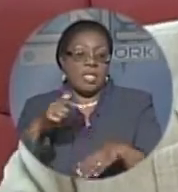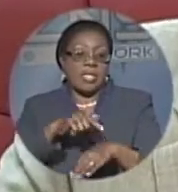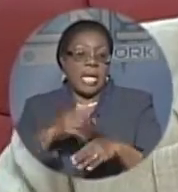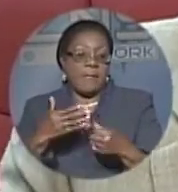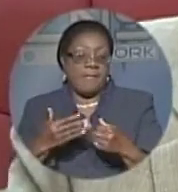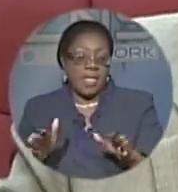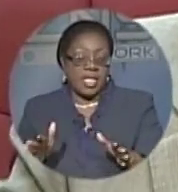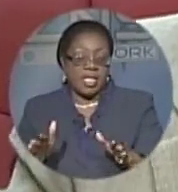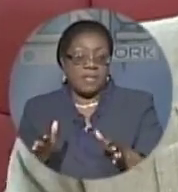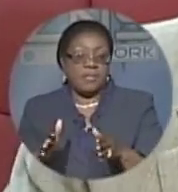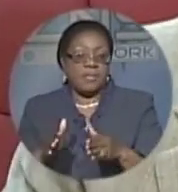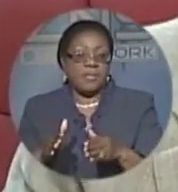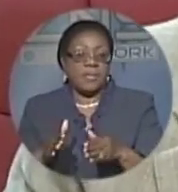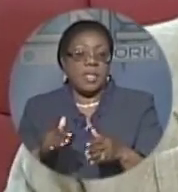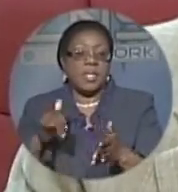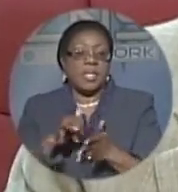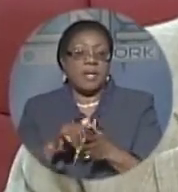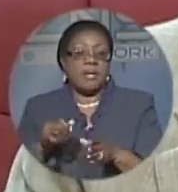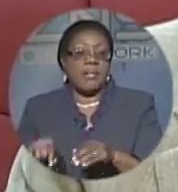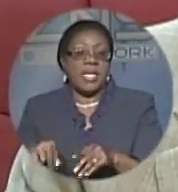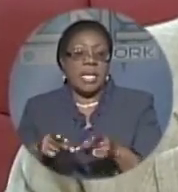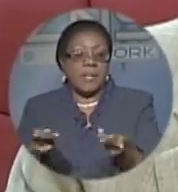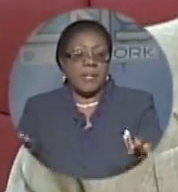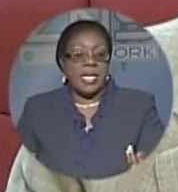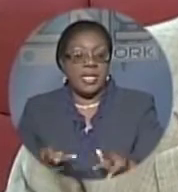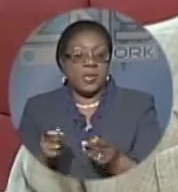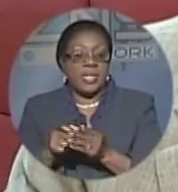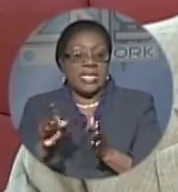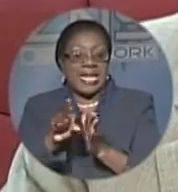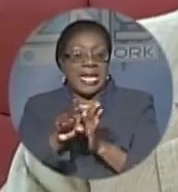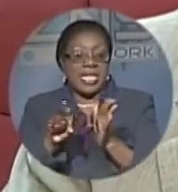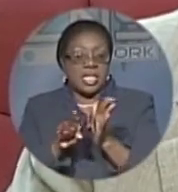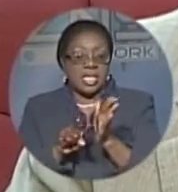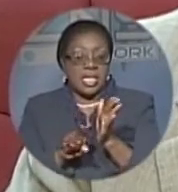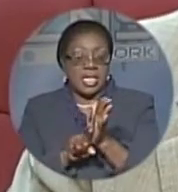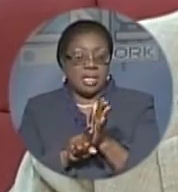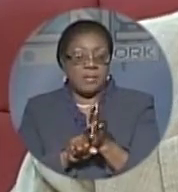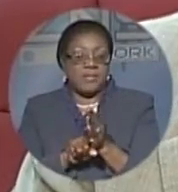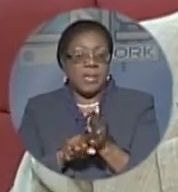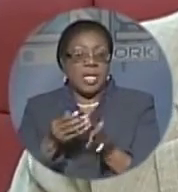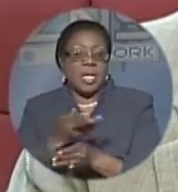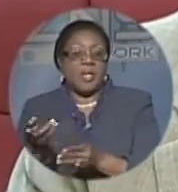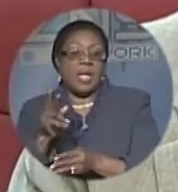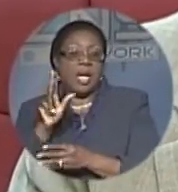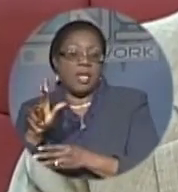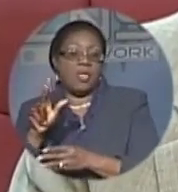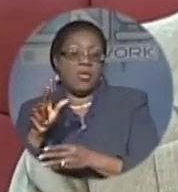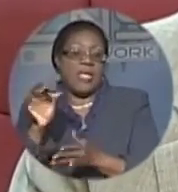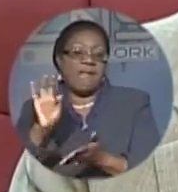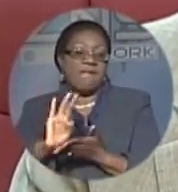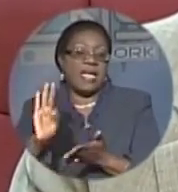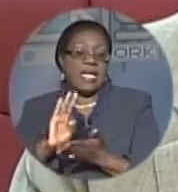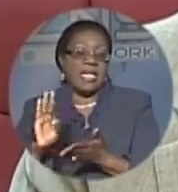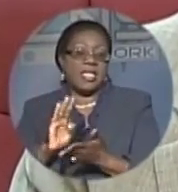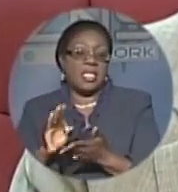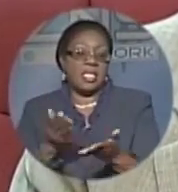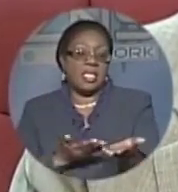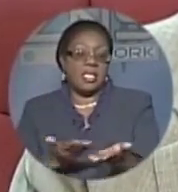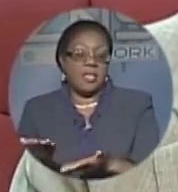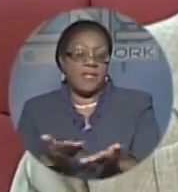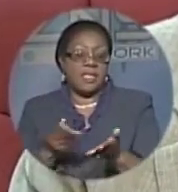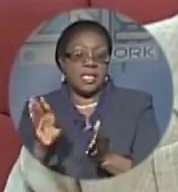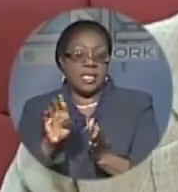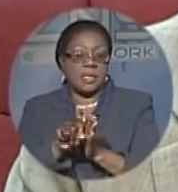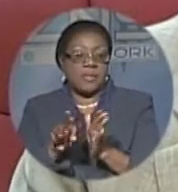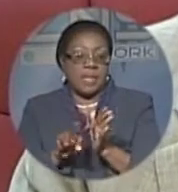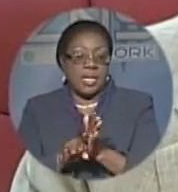term so that that would be in place with the legislation. There are three financial services bills that were passed in the